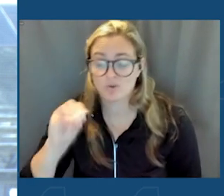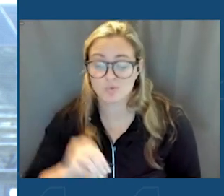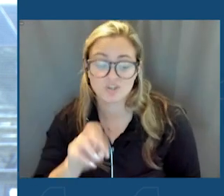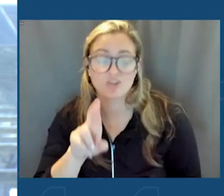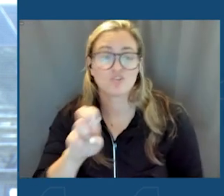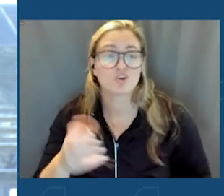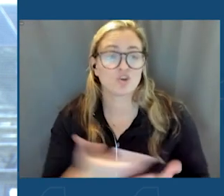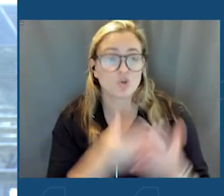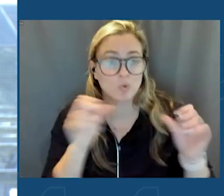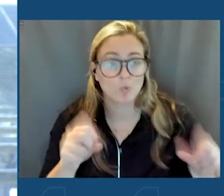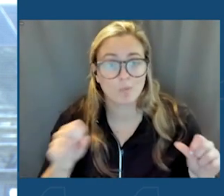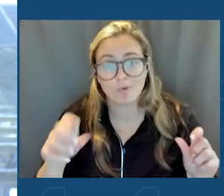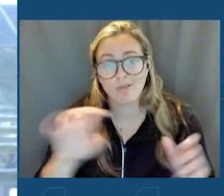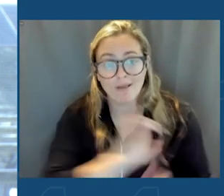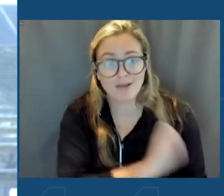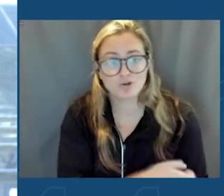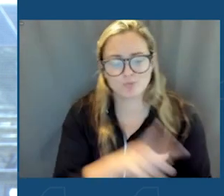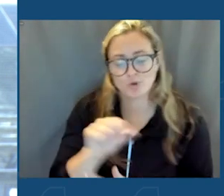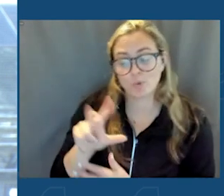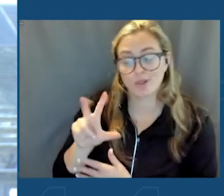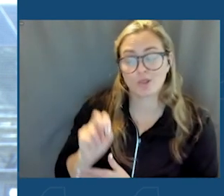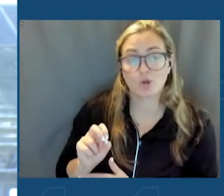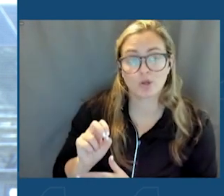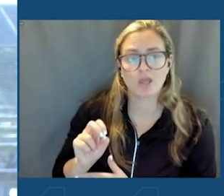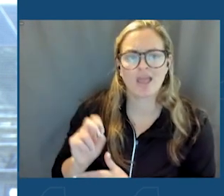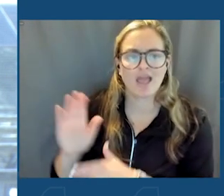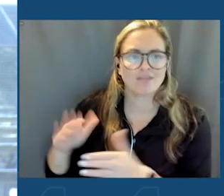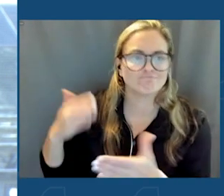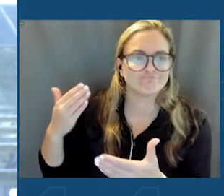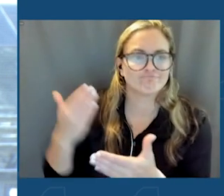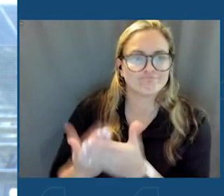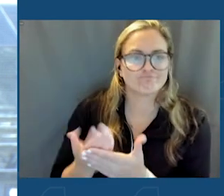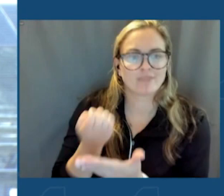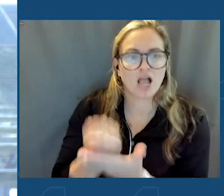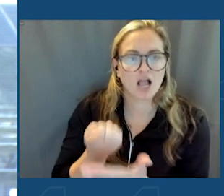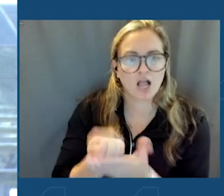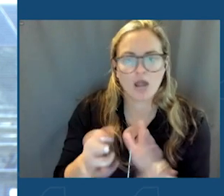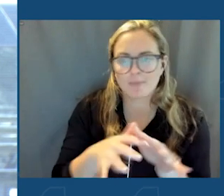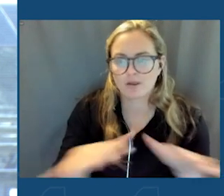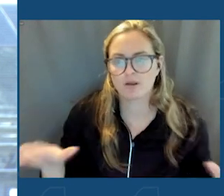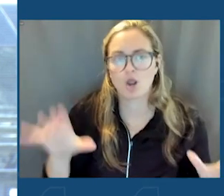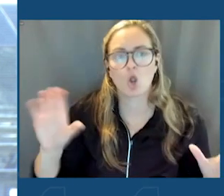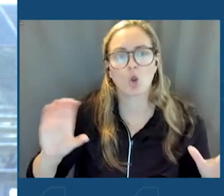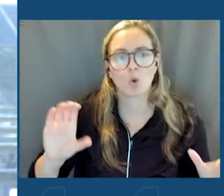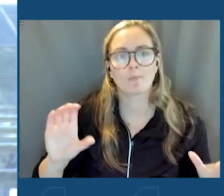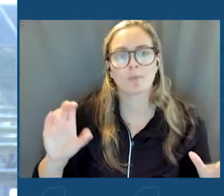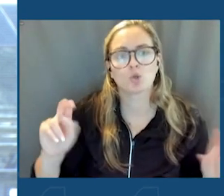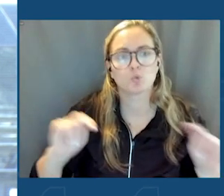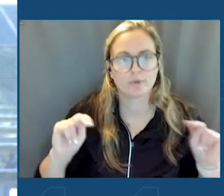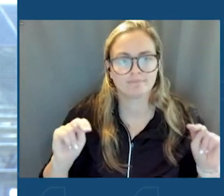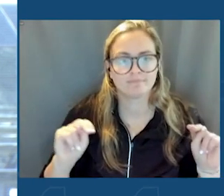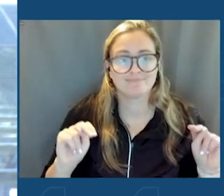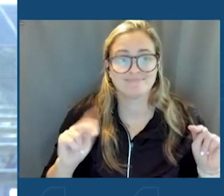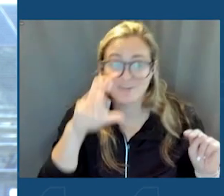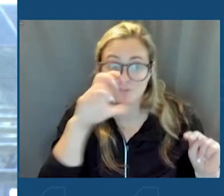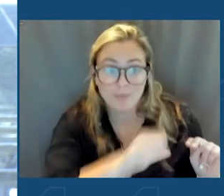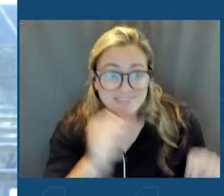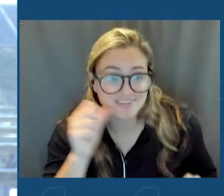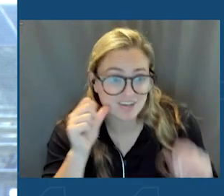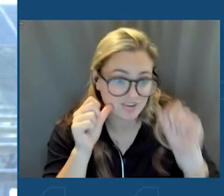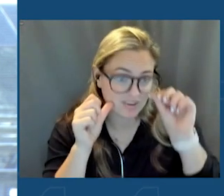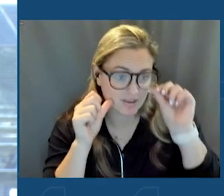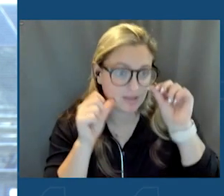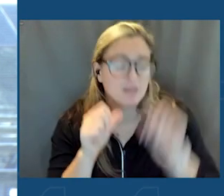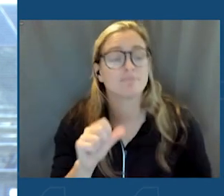generation by 2030, and to reach economy-wide carbon neutrality. And in case you missed it, yesterday, Governor Hochul